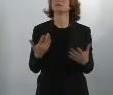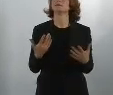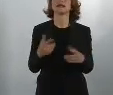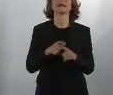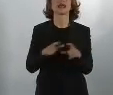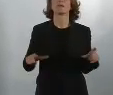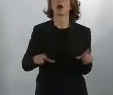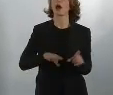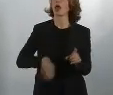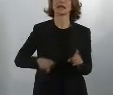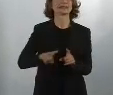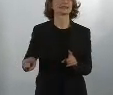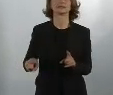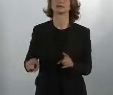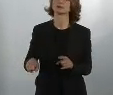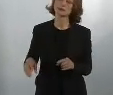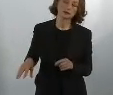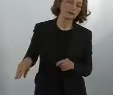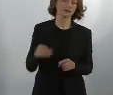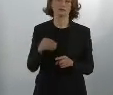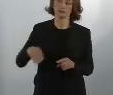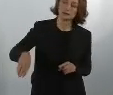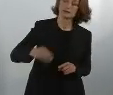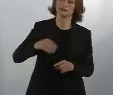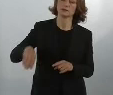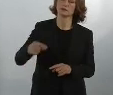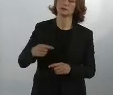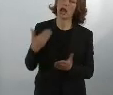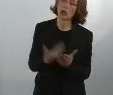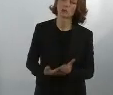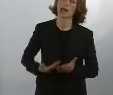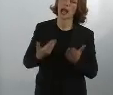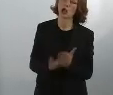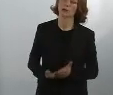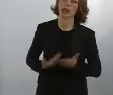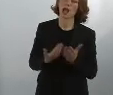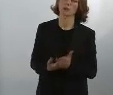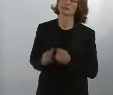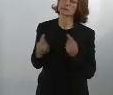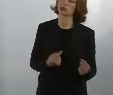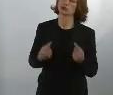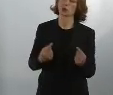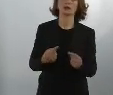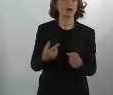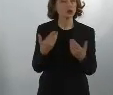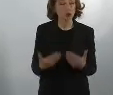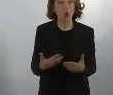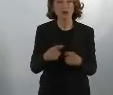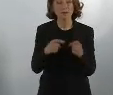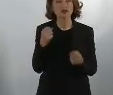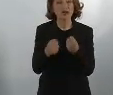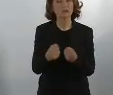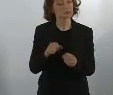sometimes if you insist, if you continue your discussion, if you continue to bring further arguments, that you